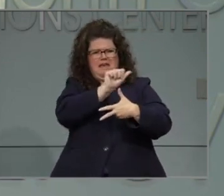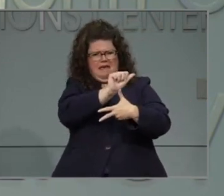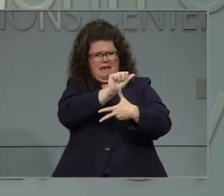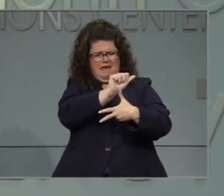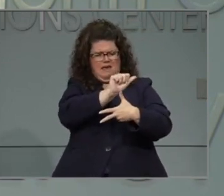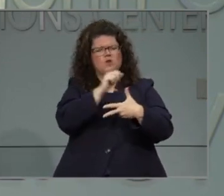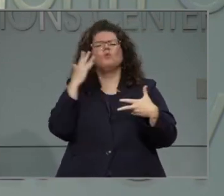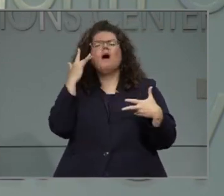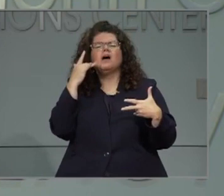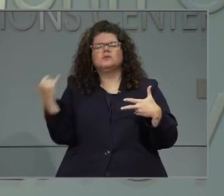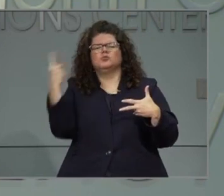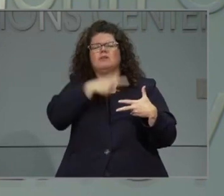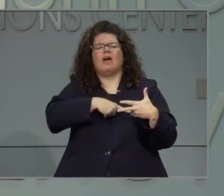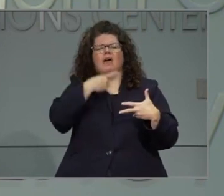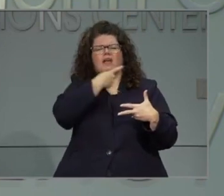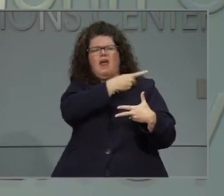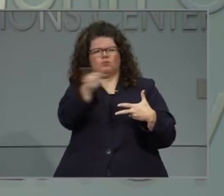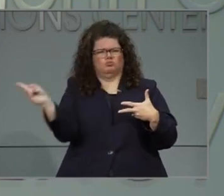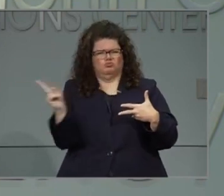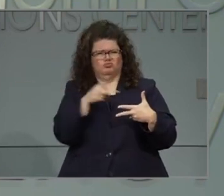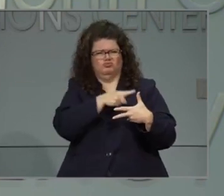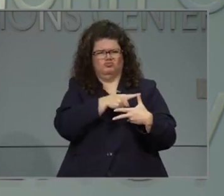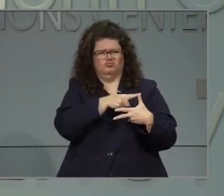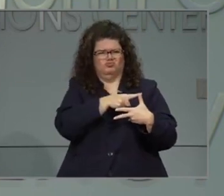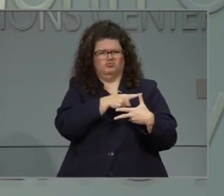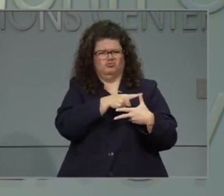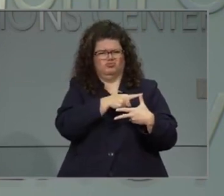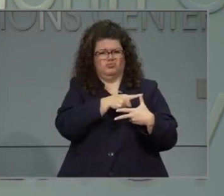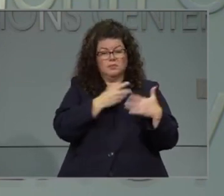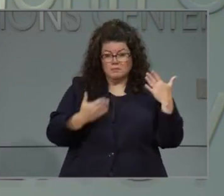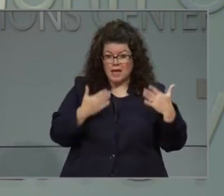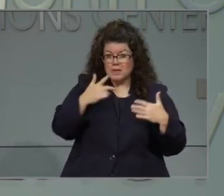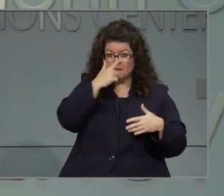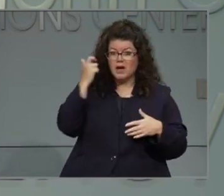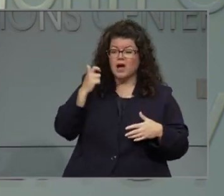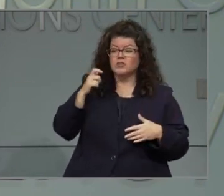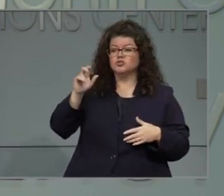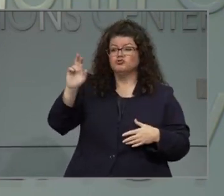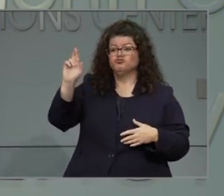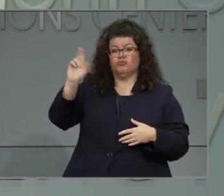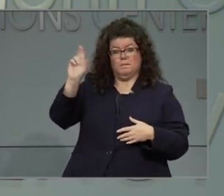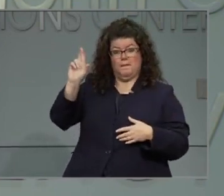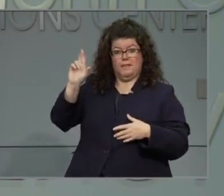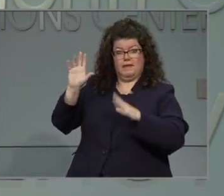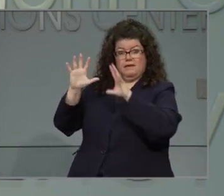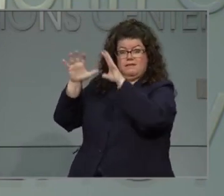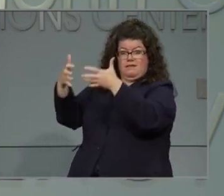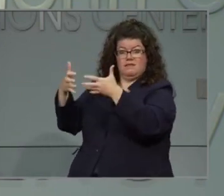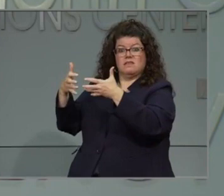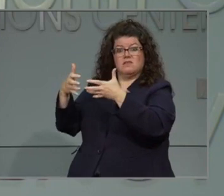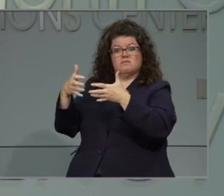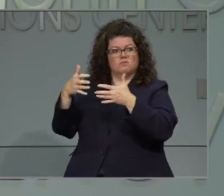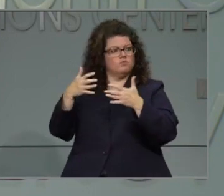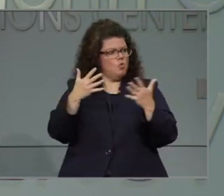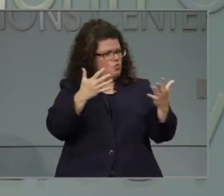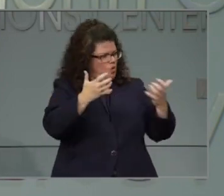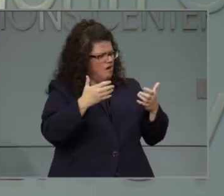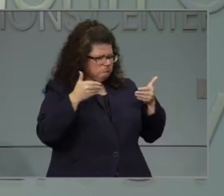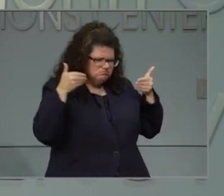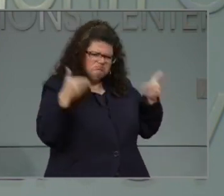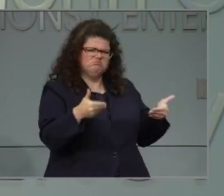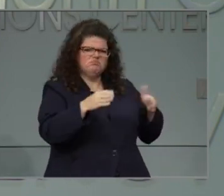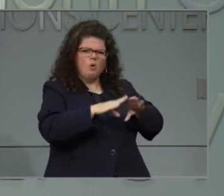response to what we saw yesterday with the push among some Republican state leaders calling for schools to reopen? And also, what was your